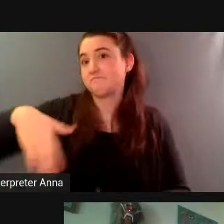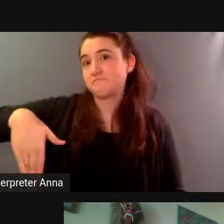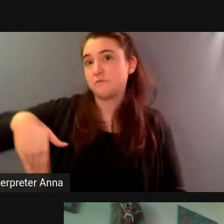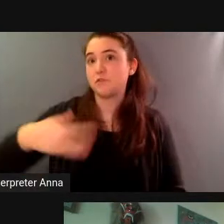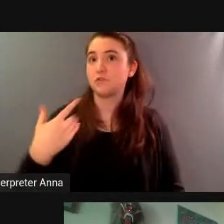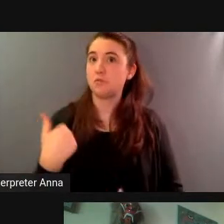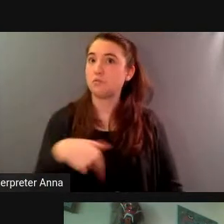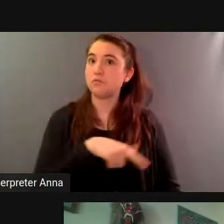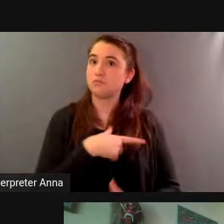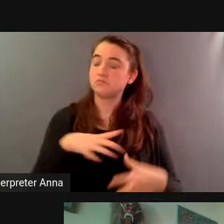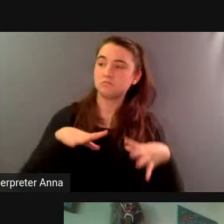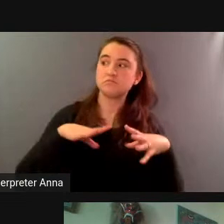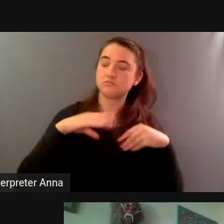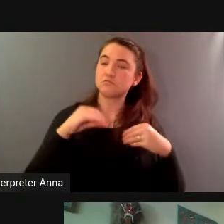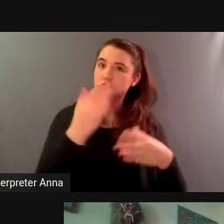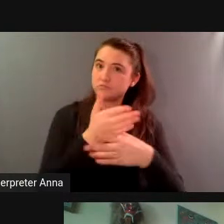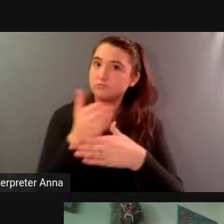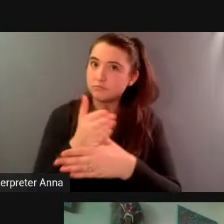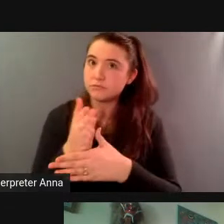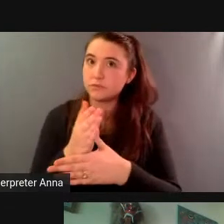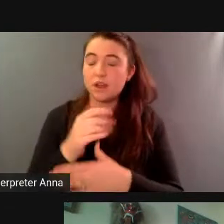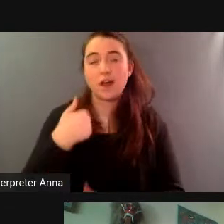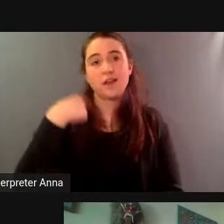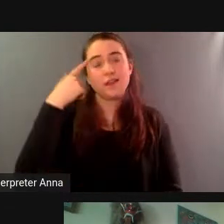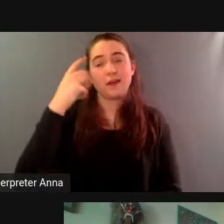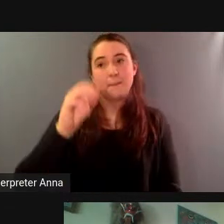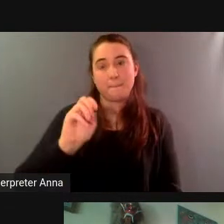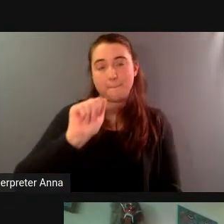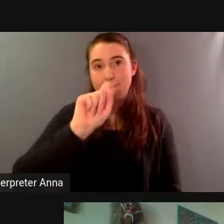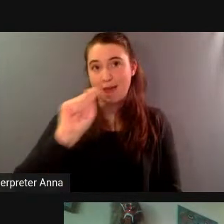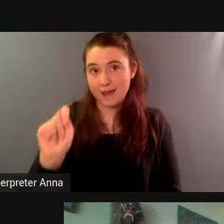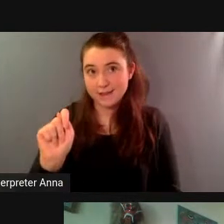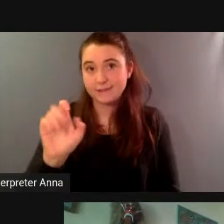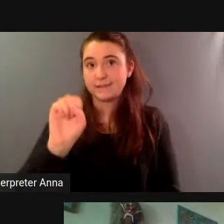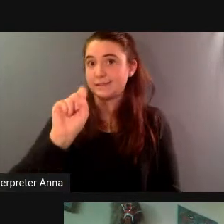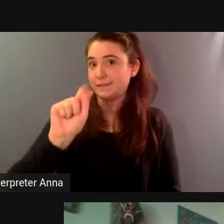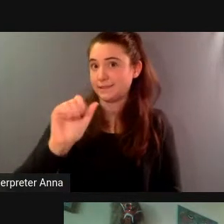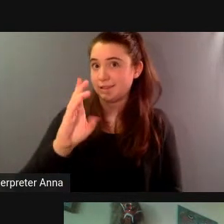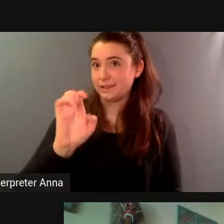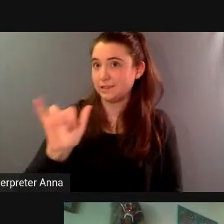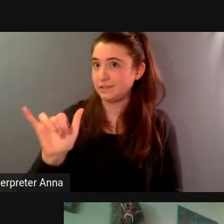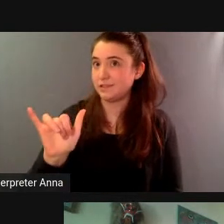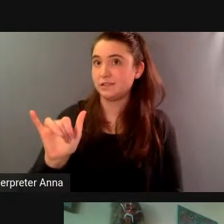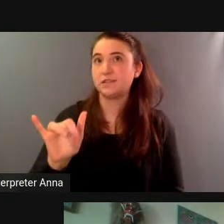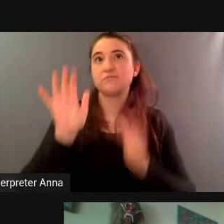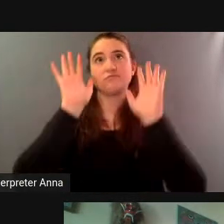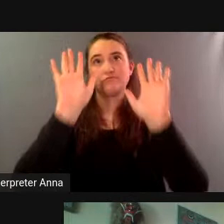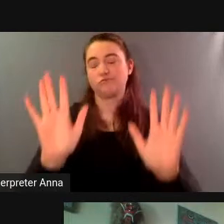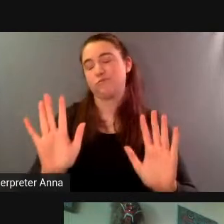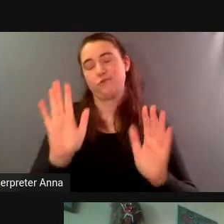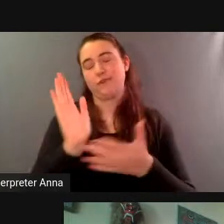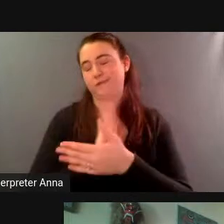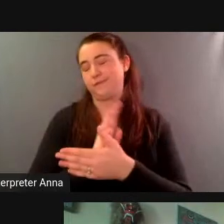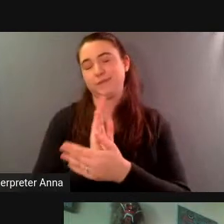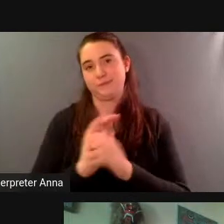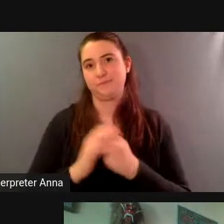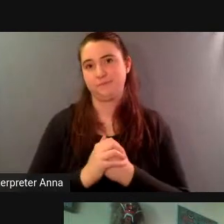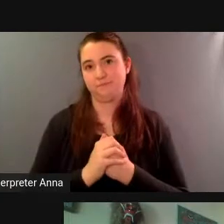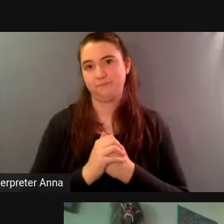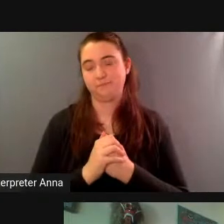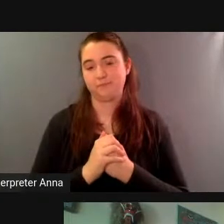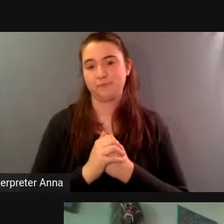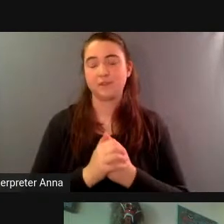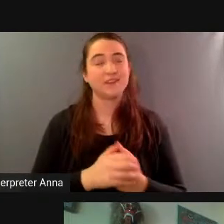it and i think matt and stacy exceeded our expectation it's a fantastic film thank you